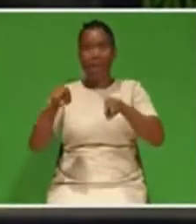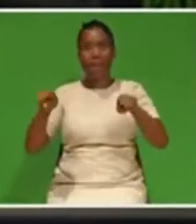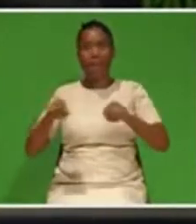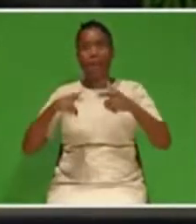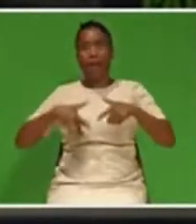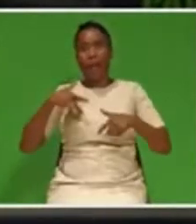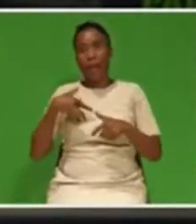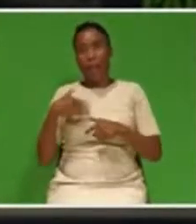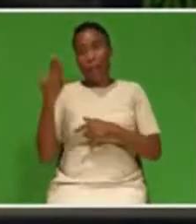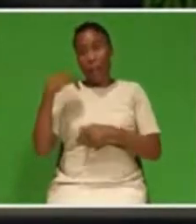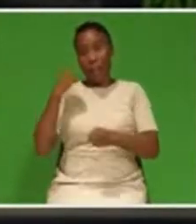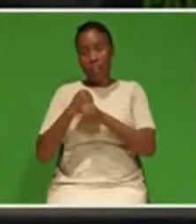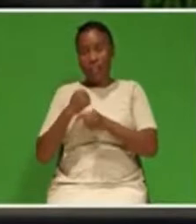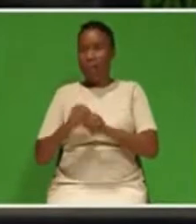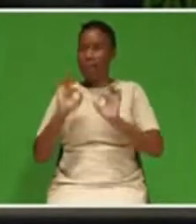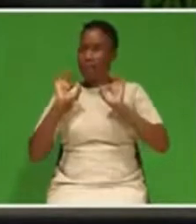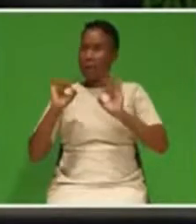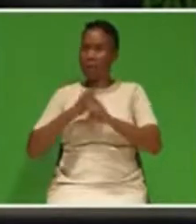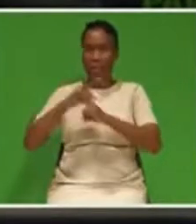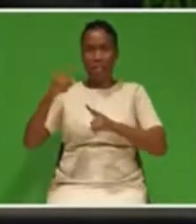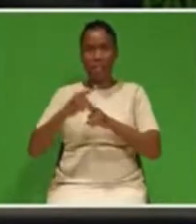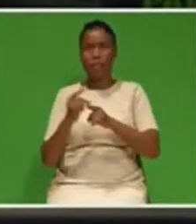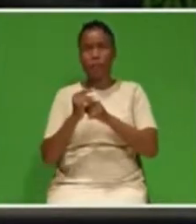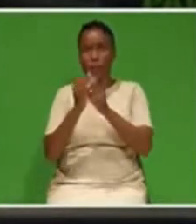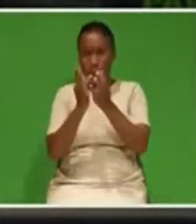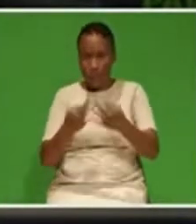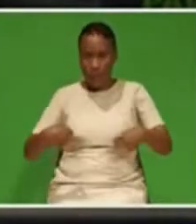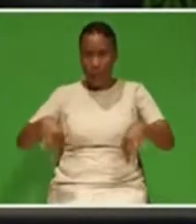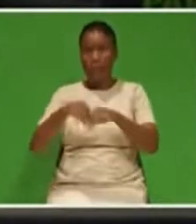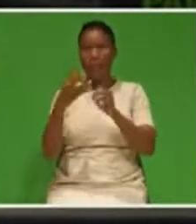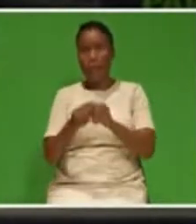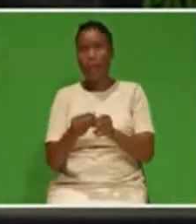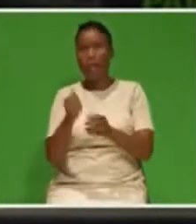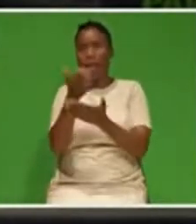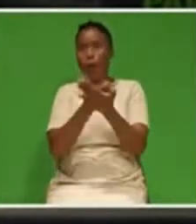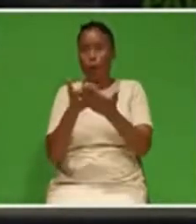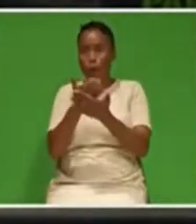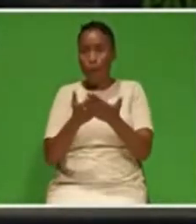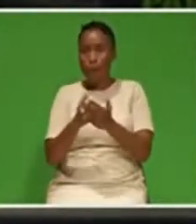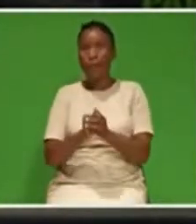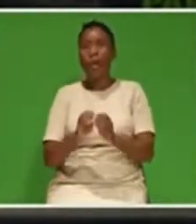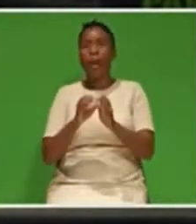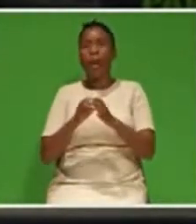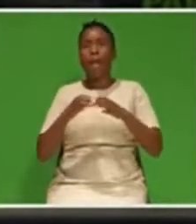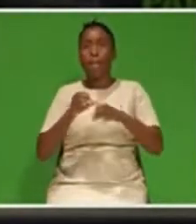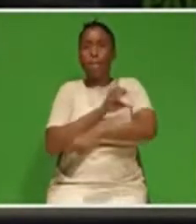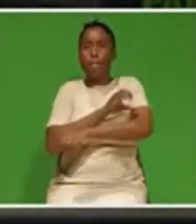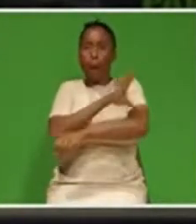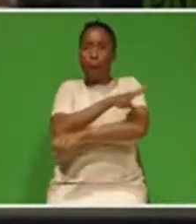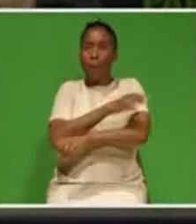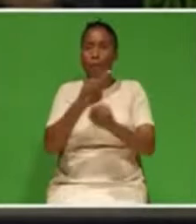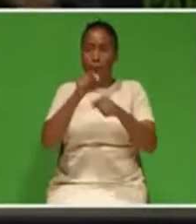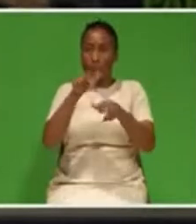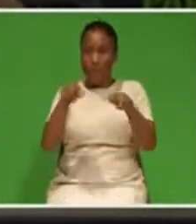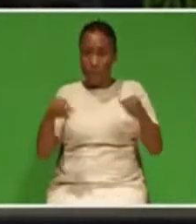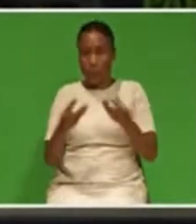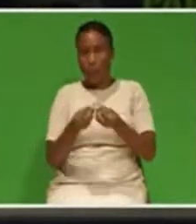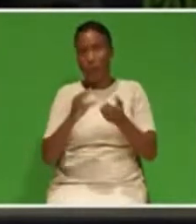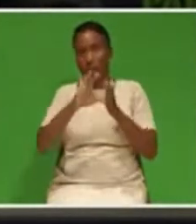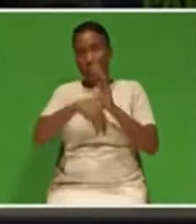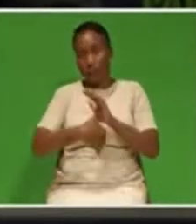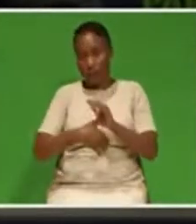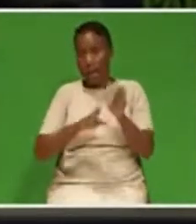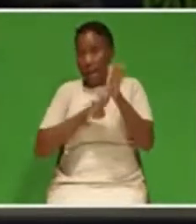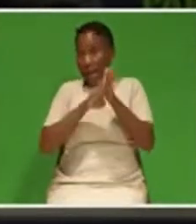successful summit on economic empowerment for persons with disabilities disabilities to improve